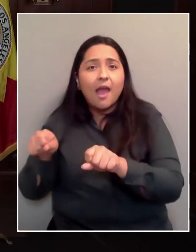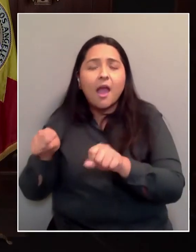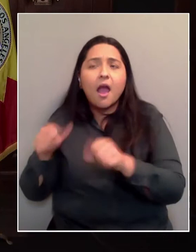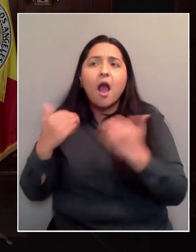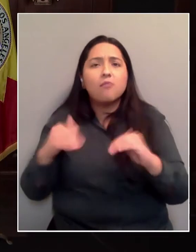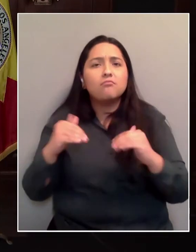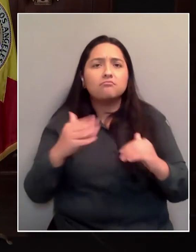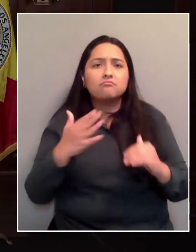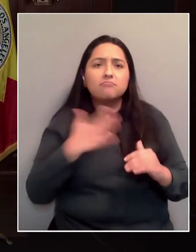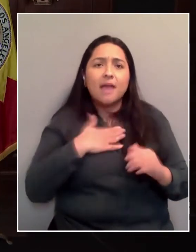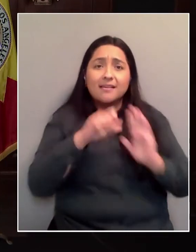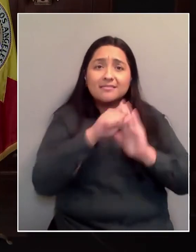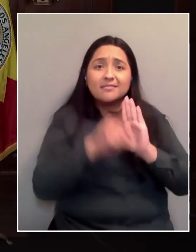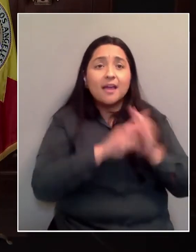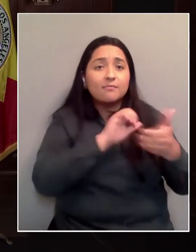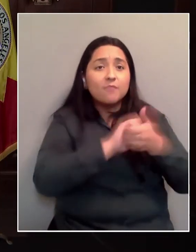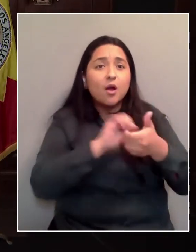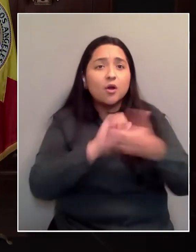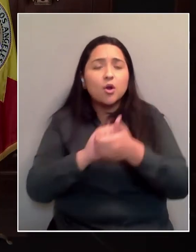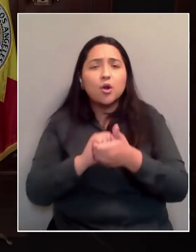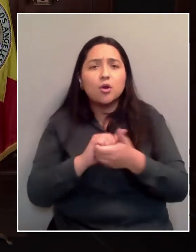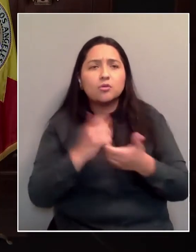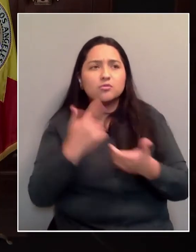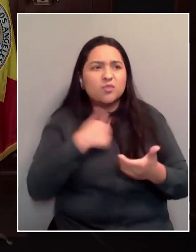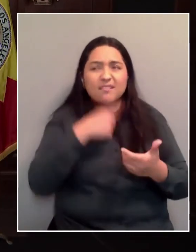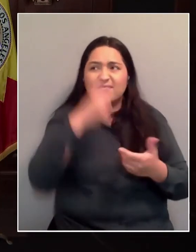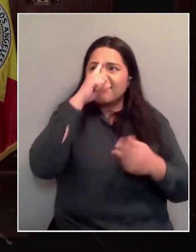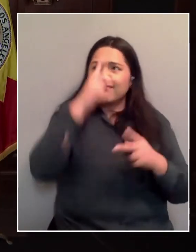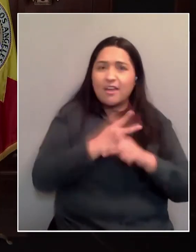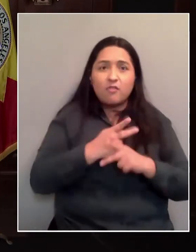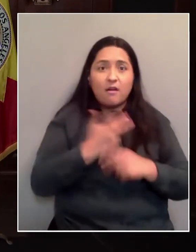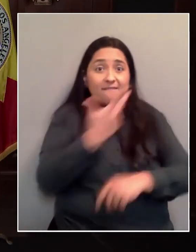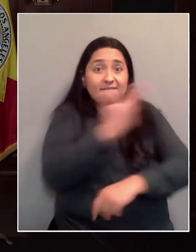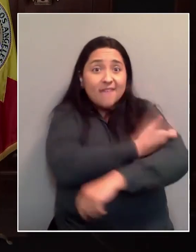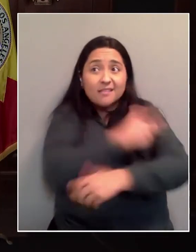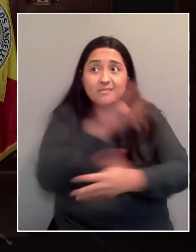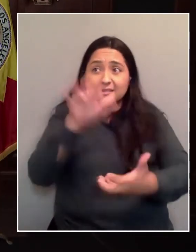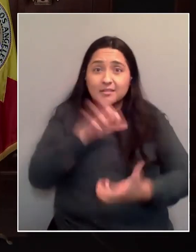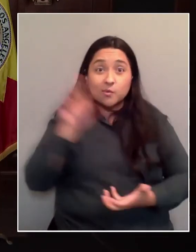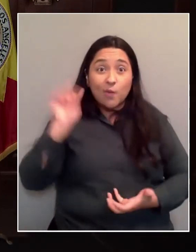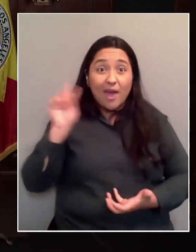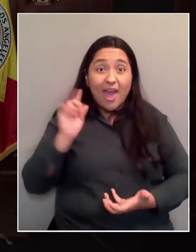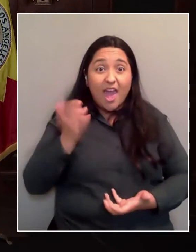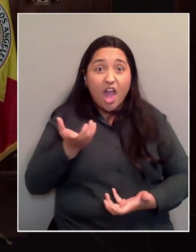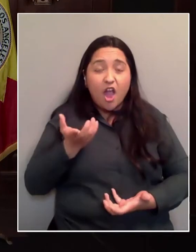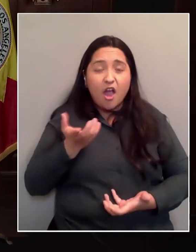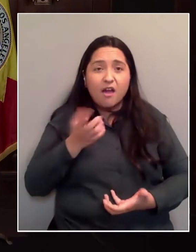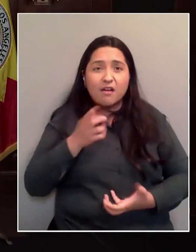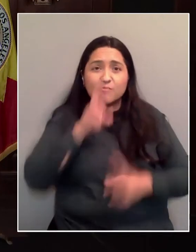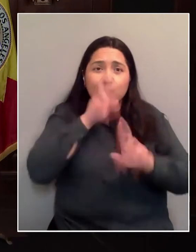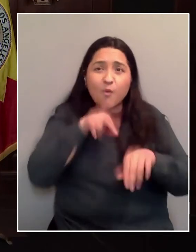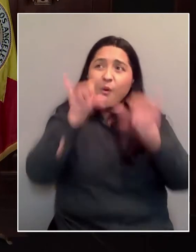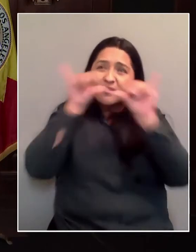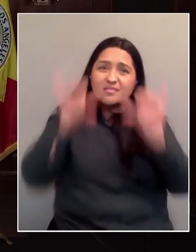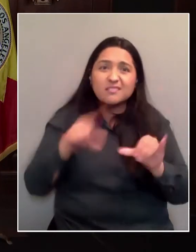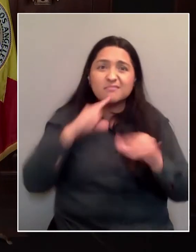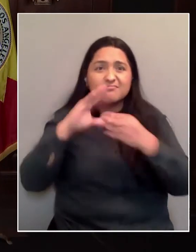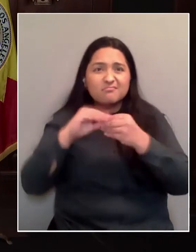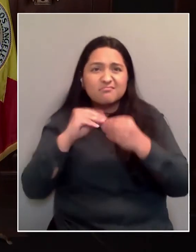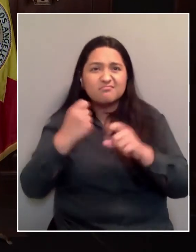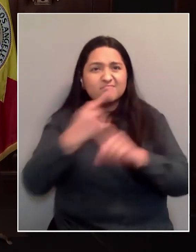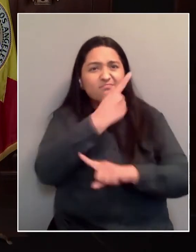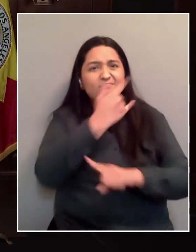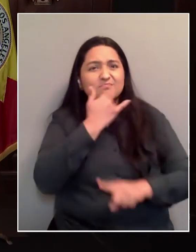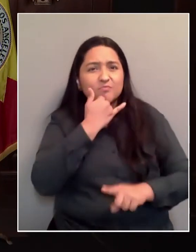partners who are trying to figure out where are all the vaccines? Why isn't everybody reporting them perfectly? Why can't we get the sort of daily data that a much